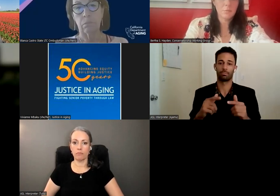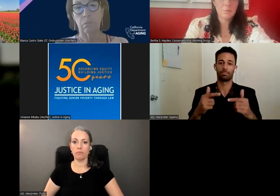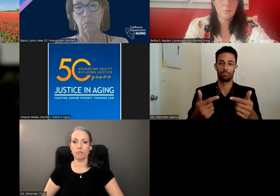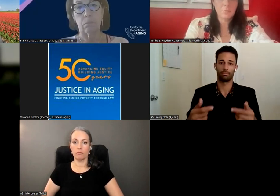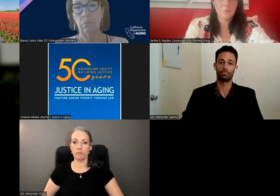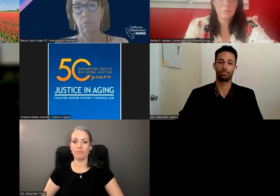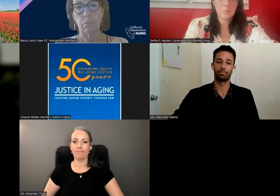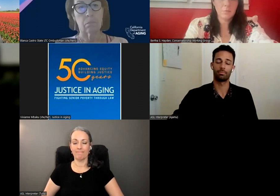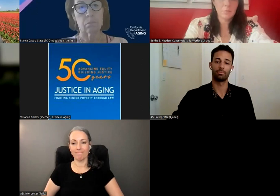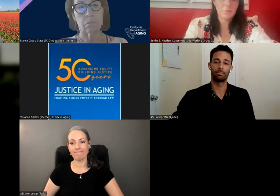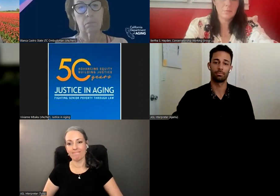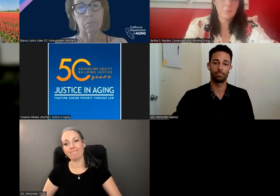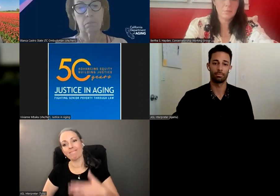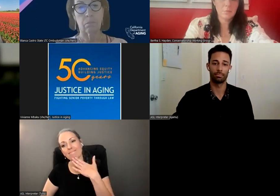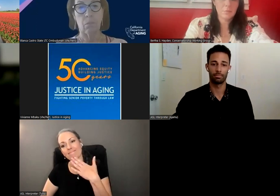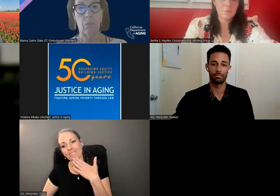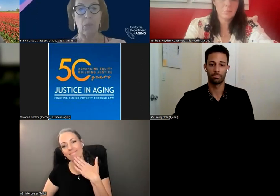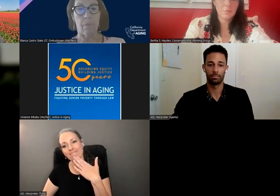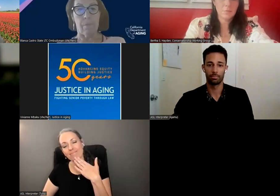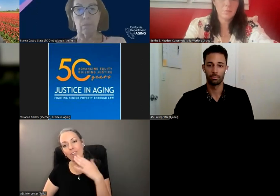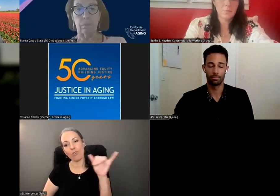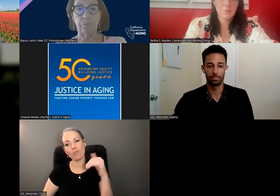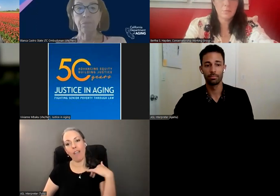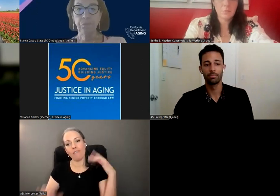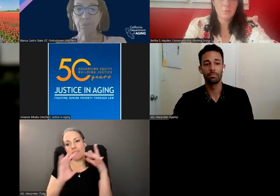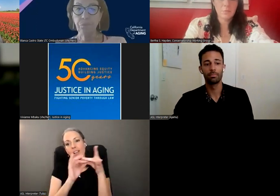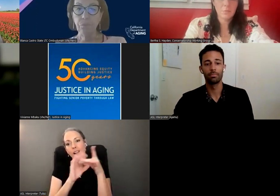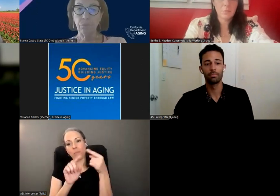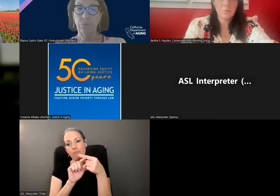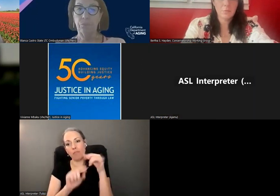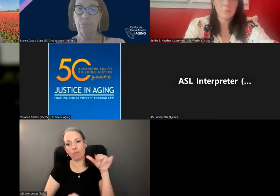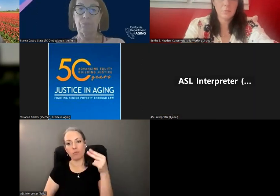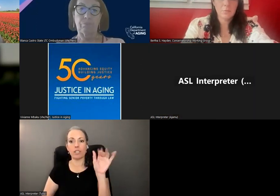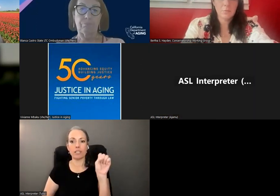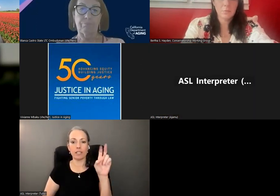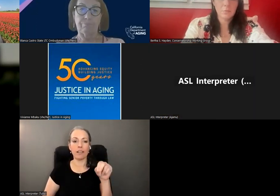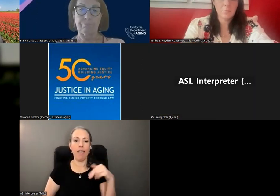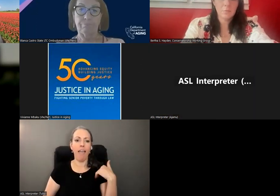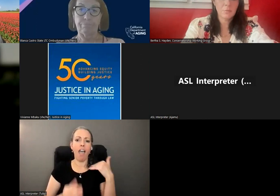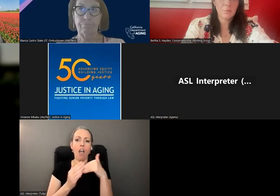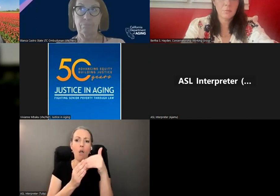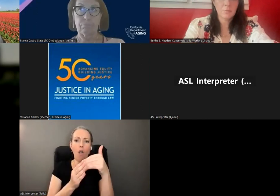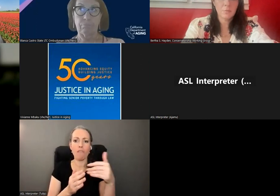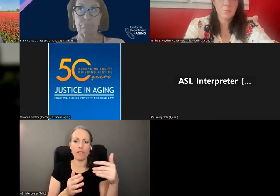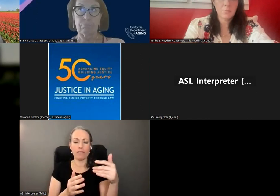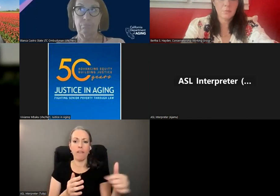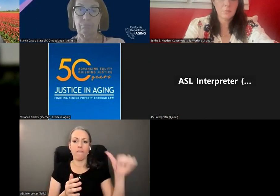Thank you so much. And I do also have a comment from Jason. How often is failure to report prosecuted